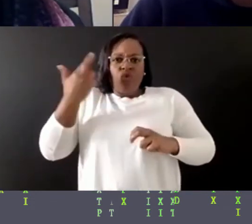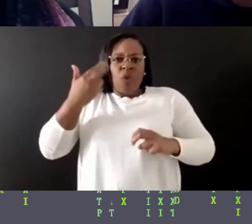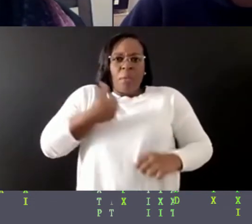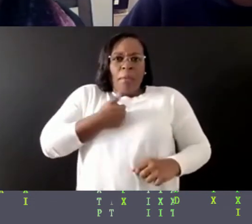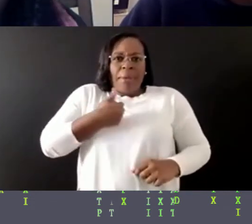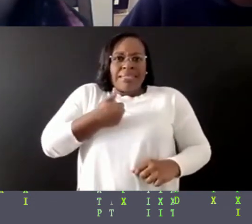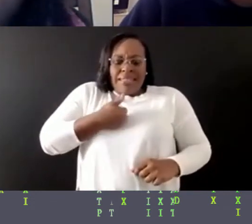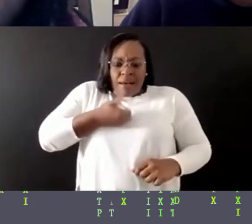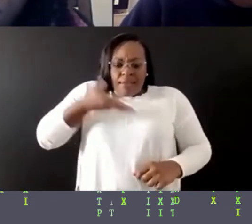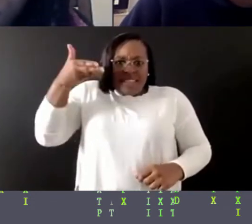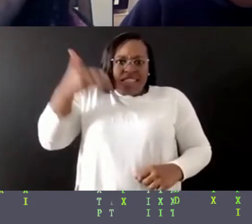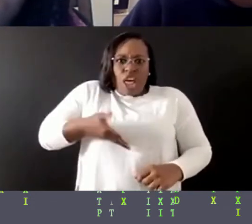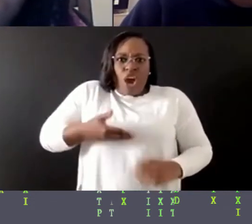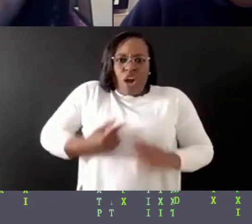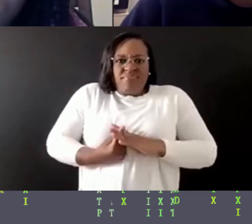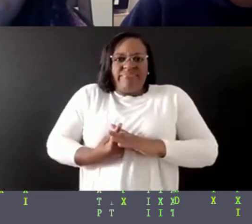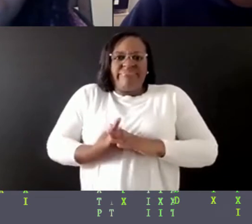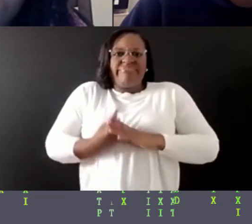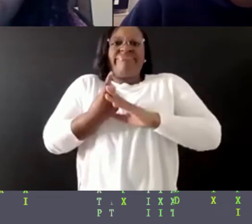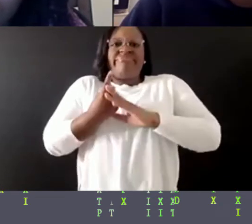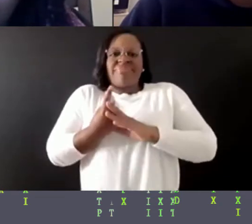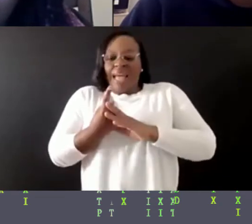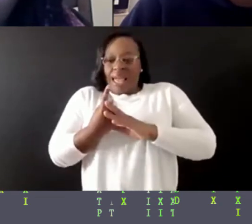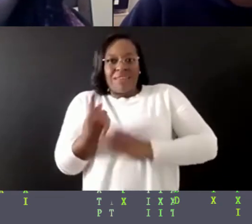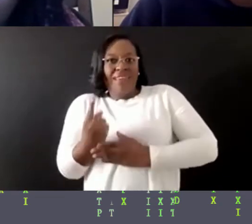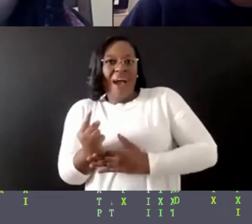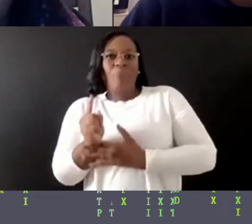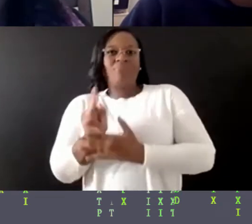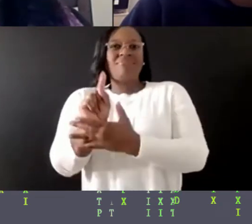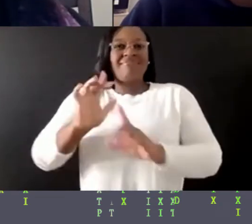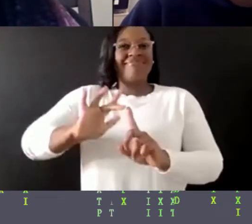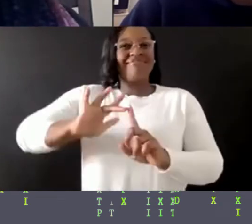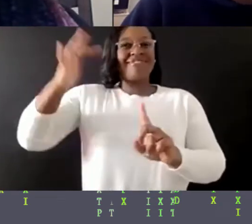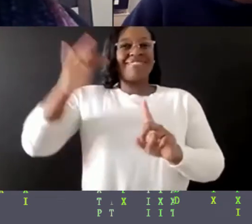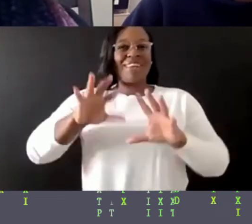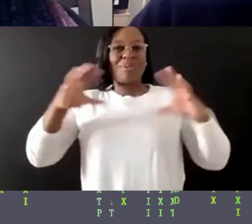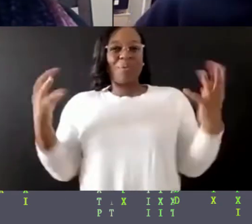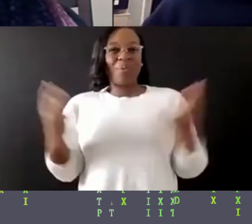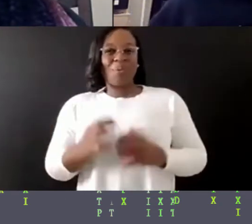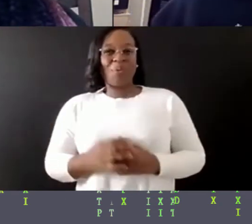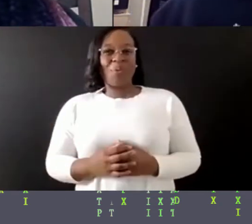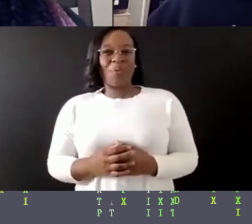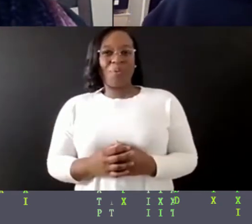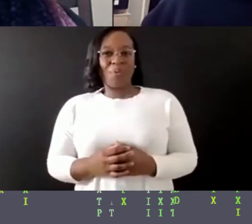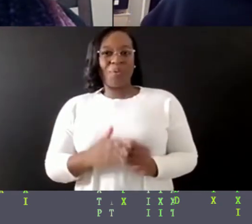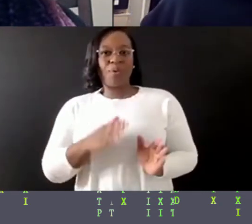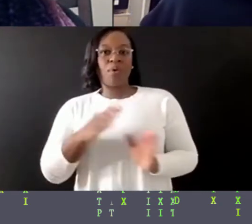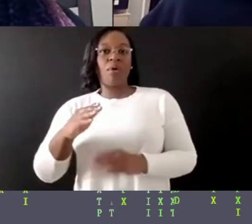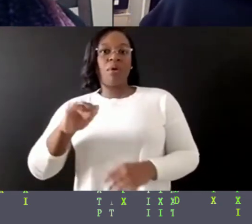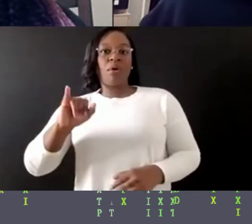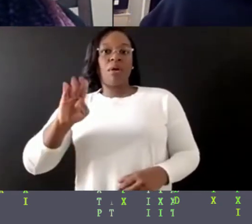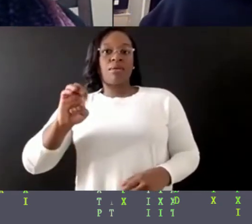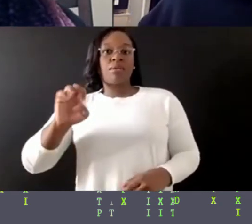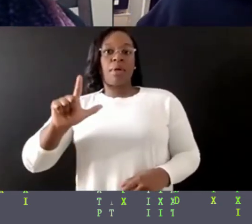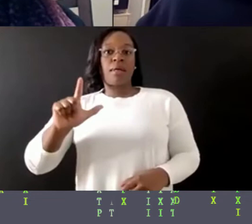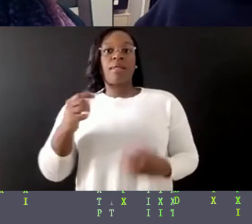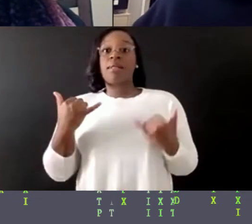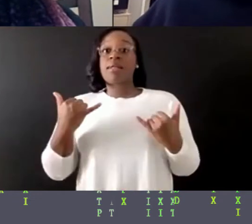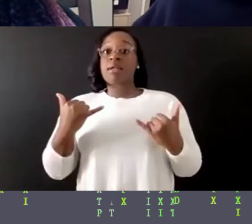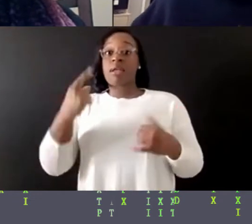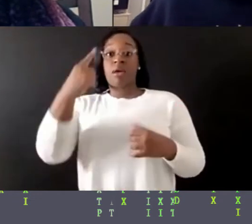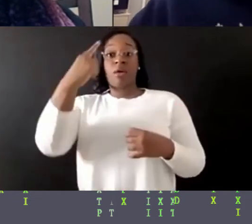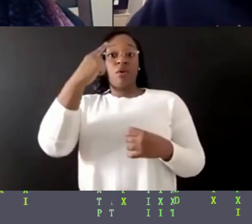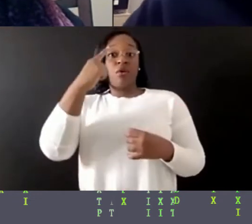And for you, does that building community look like reaching out to like existing communities and trying to tap into those?